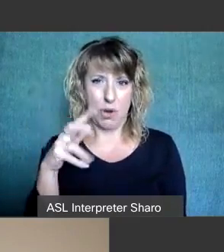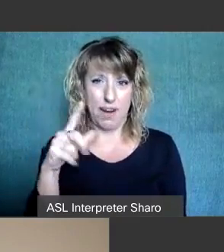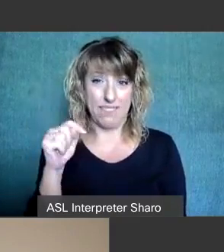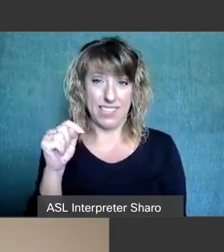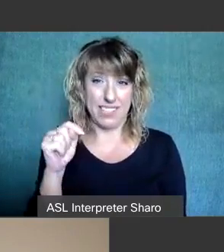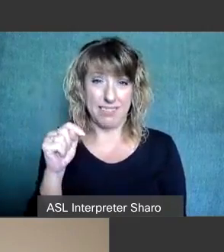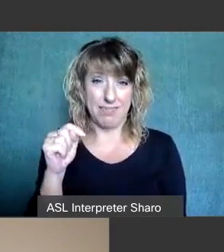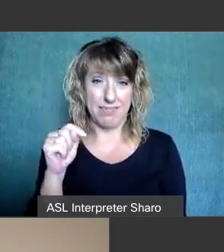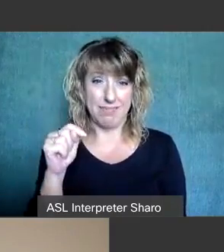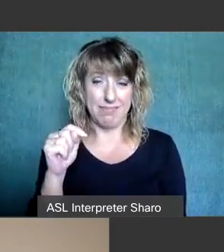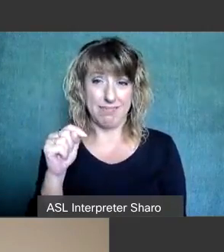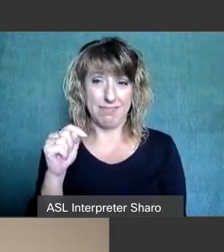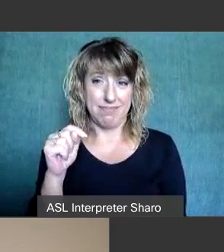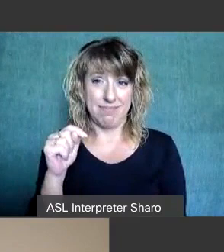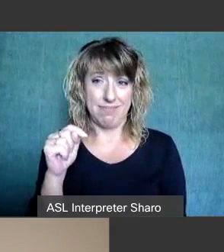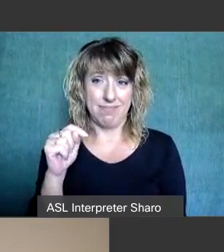so let me see how that payment